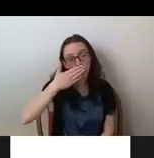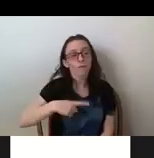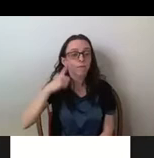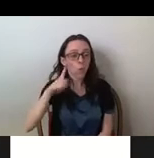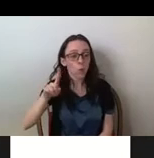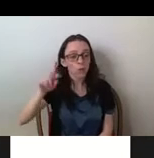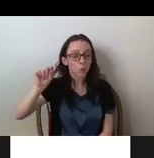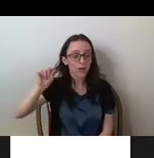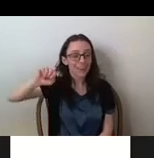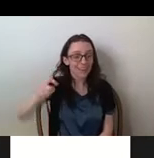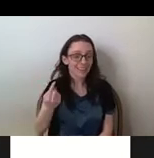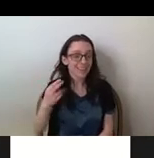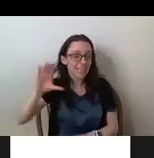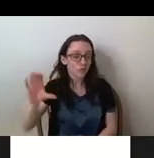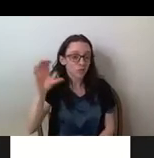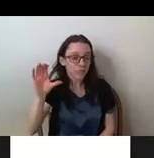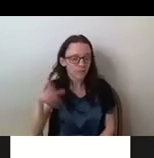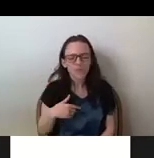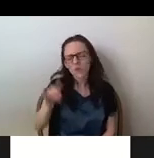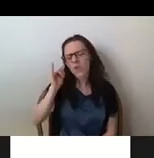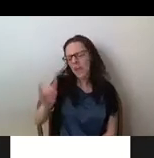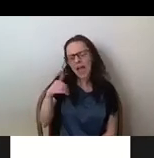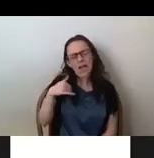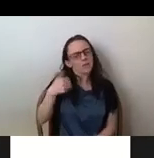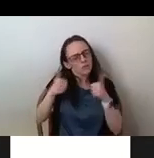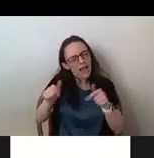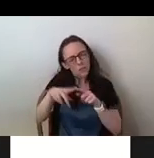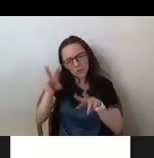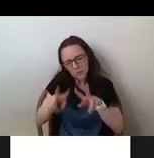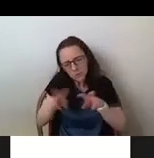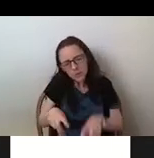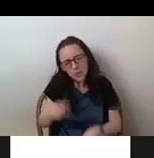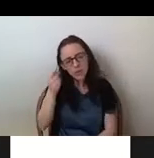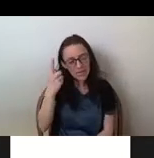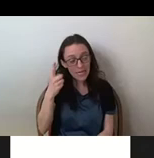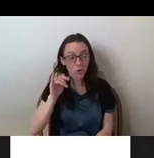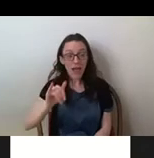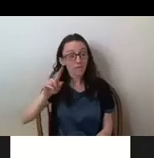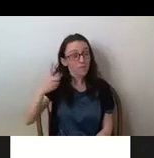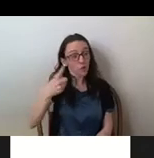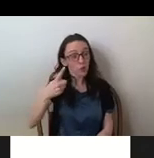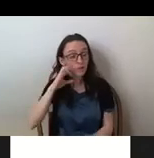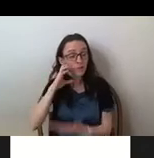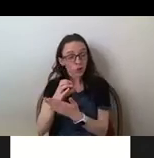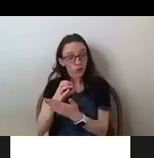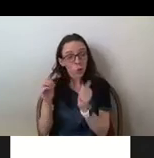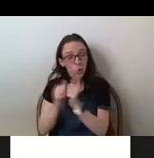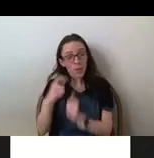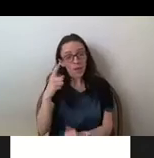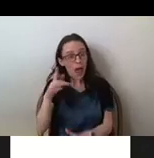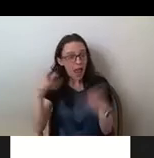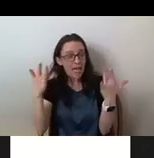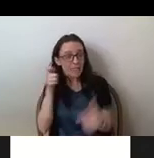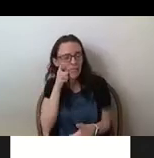currently trying to make sense of is how the first image of a light-skinned woman, like why is she the cover and why is she more